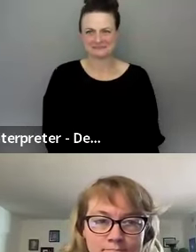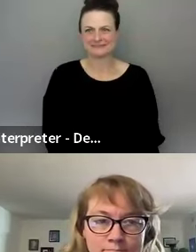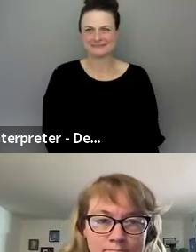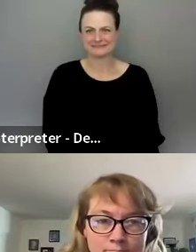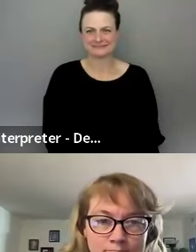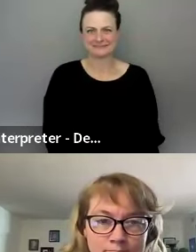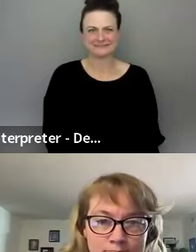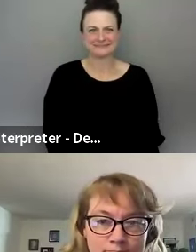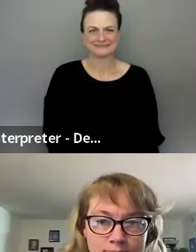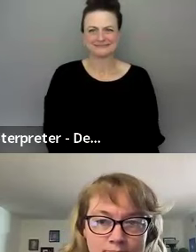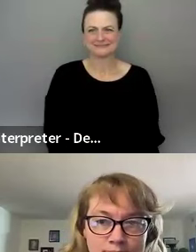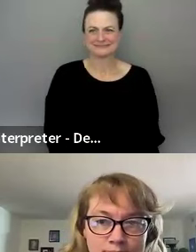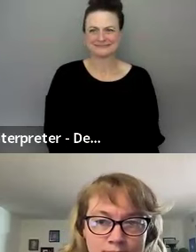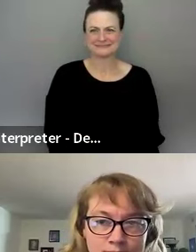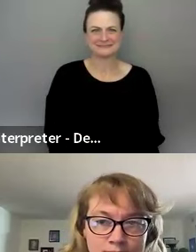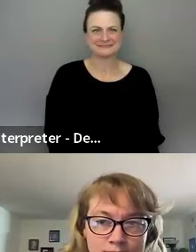Welcome, welcome.